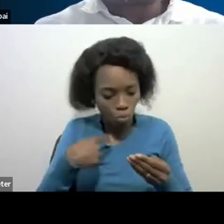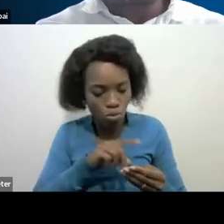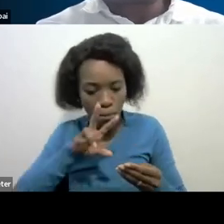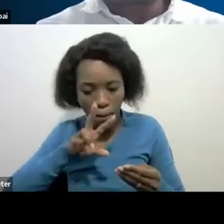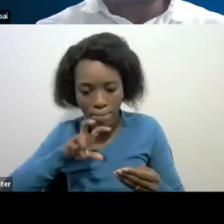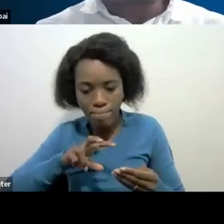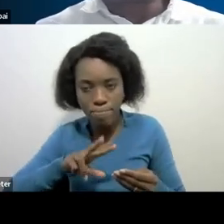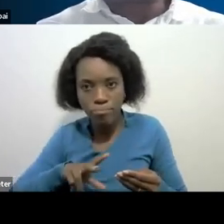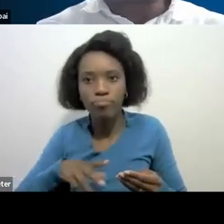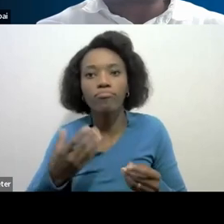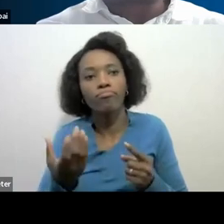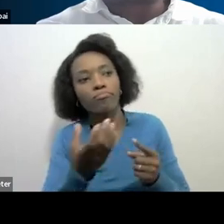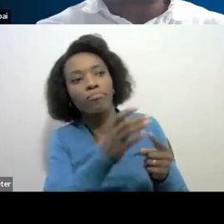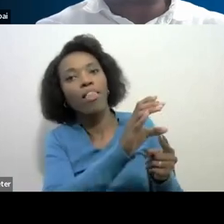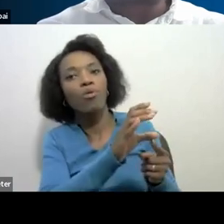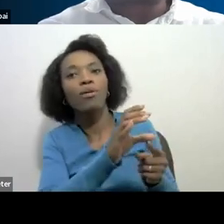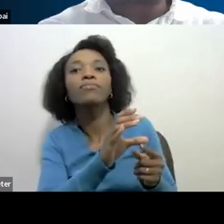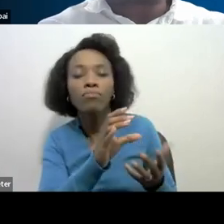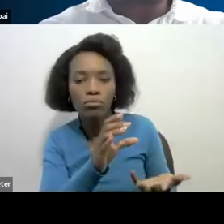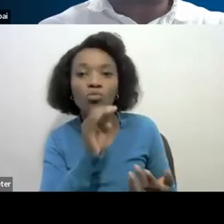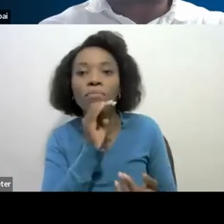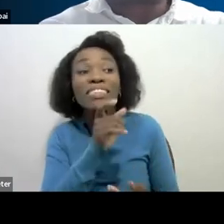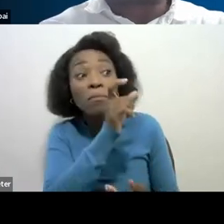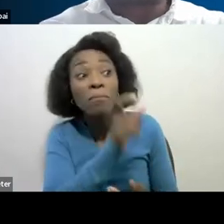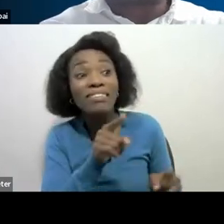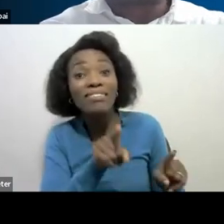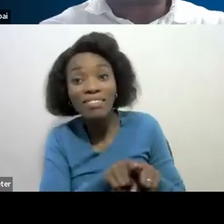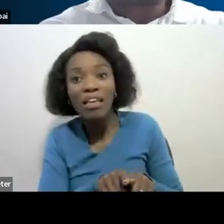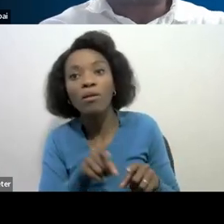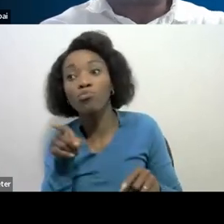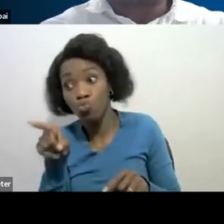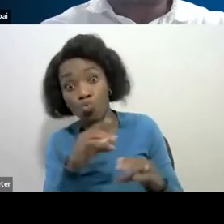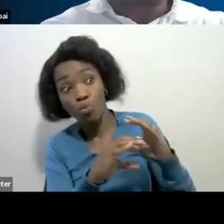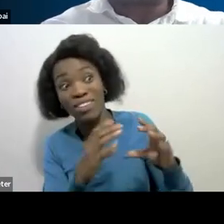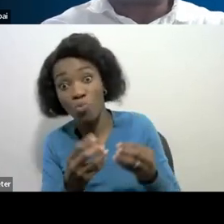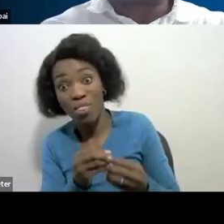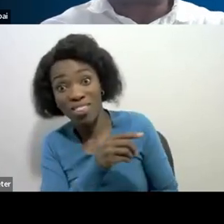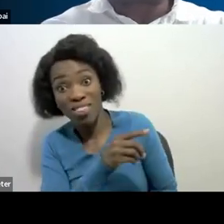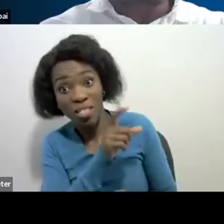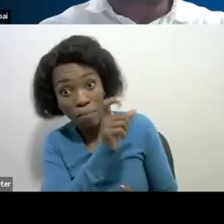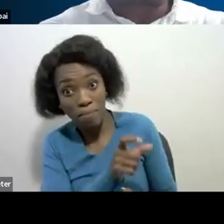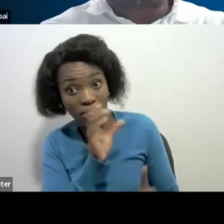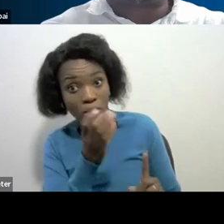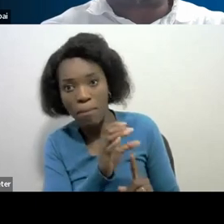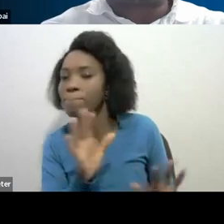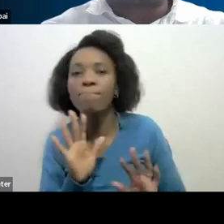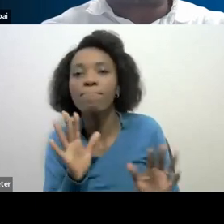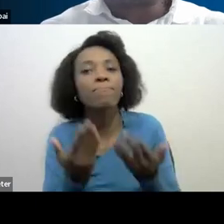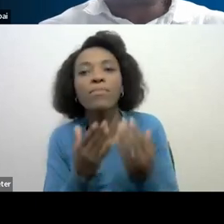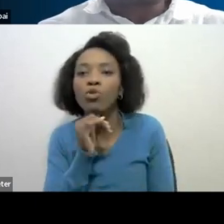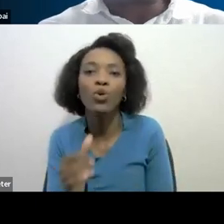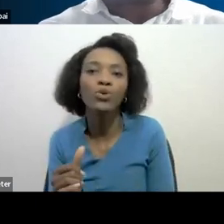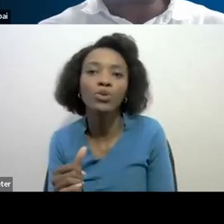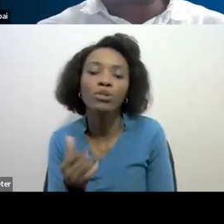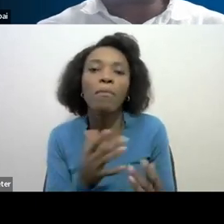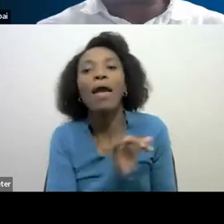allocate it it may not be the very same person actually communicated the first part of the communication with you